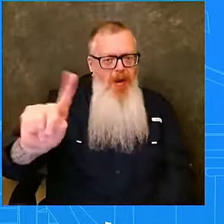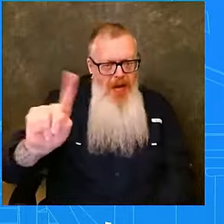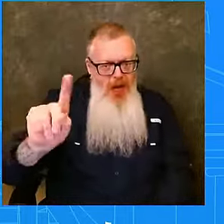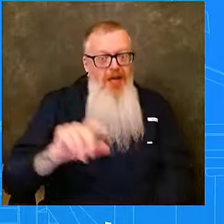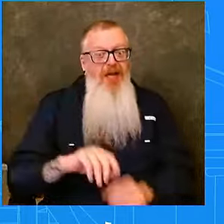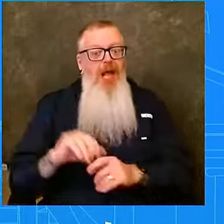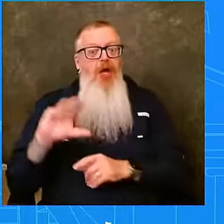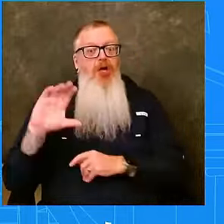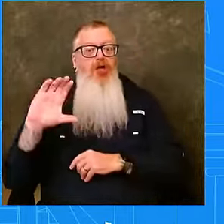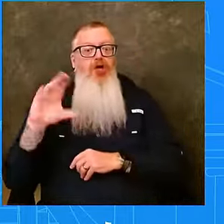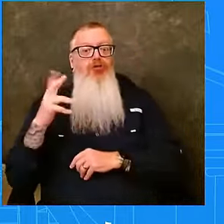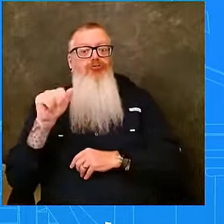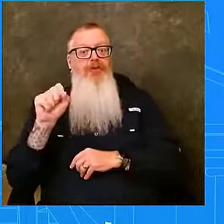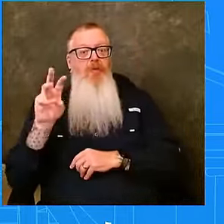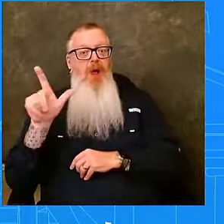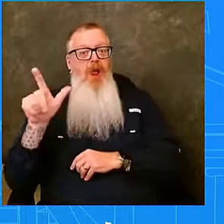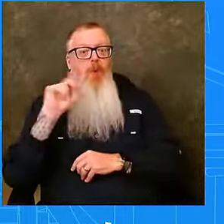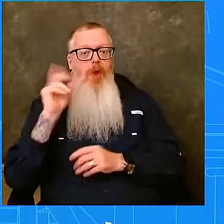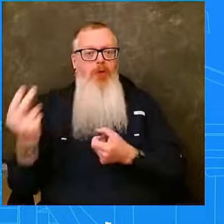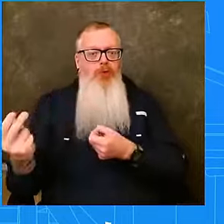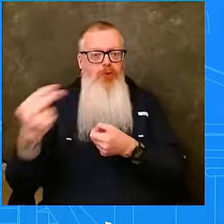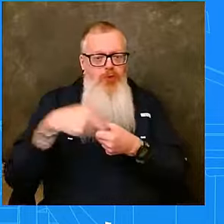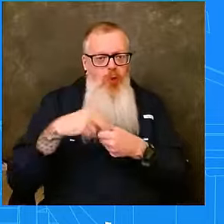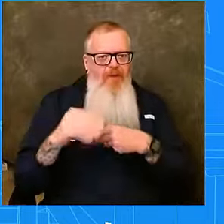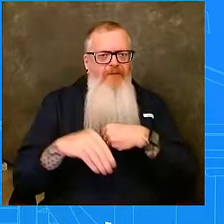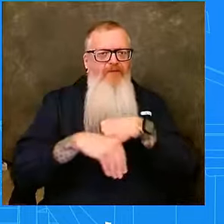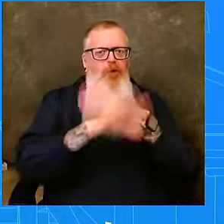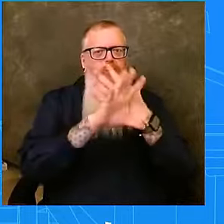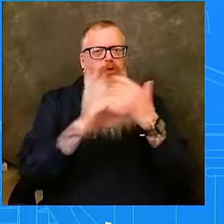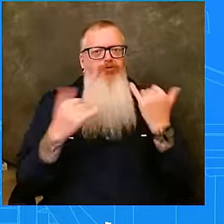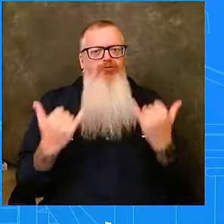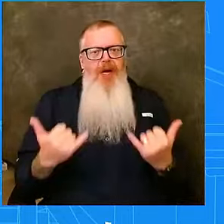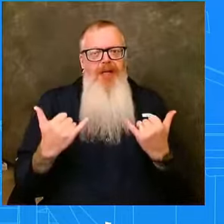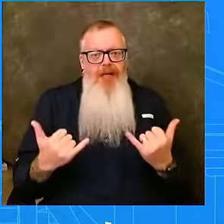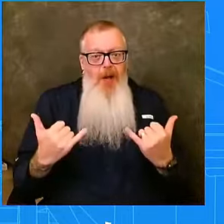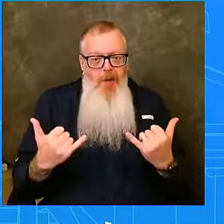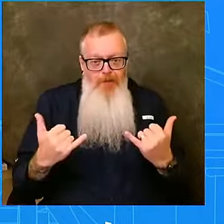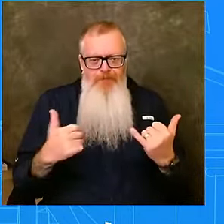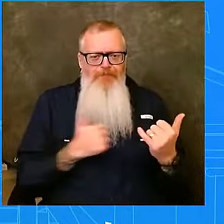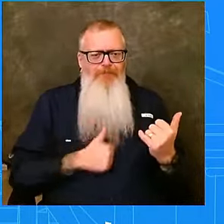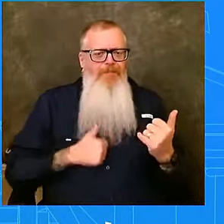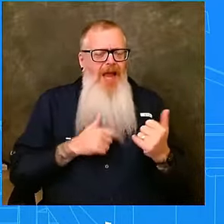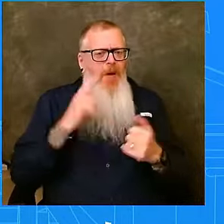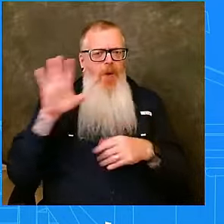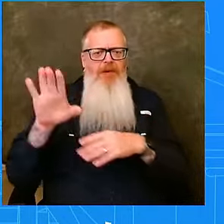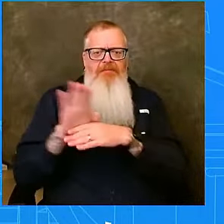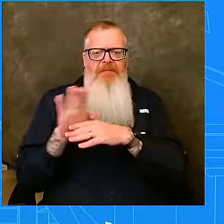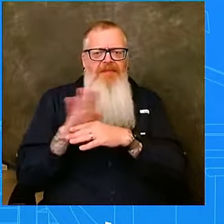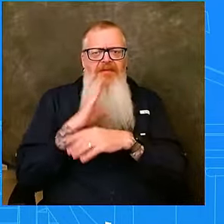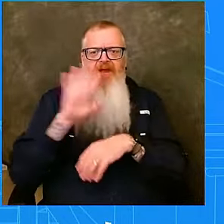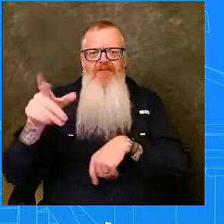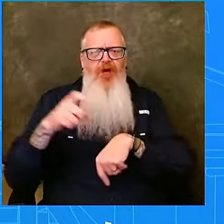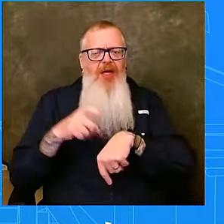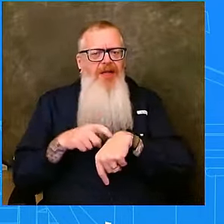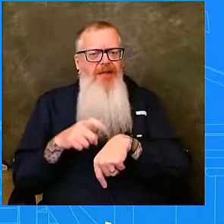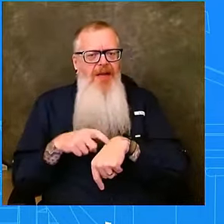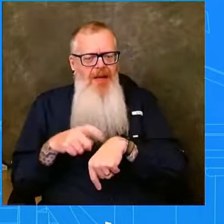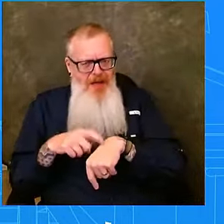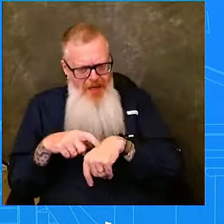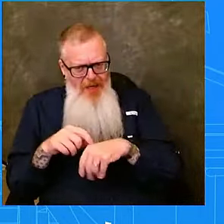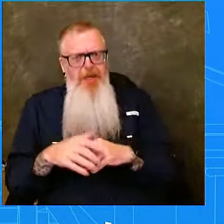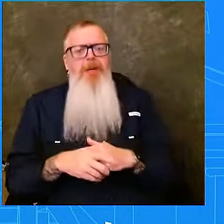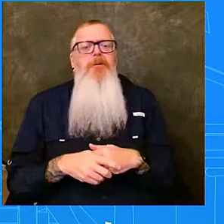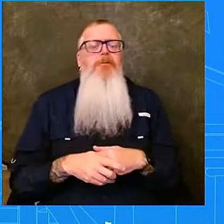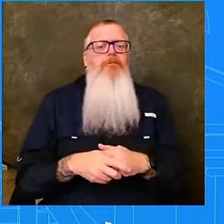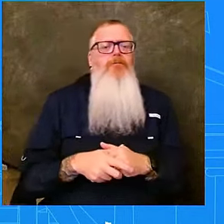Administrator. I know you are incredibly busy today, but thank you for your time. And with that, I'm going to just turn it over to you. All right. Thank you very